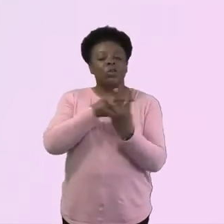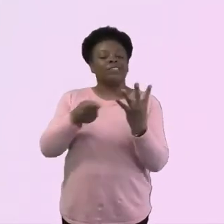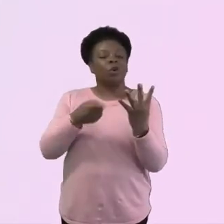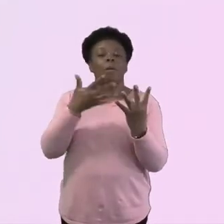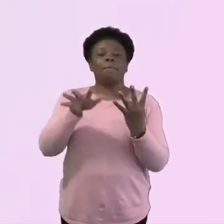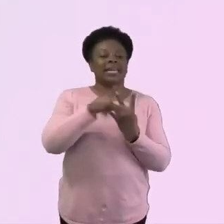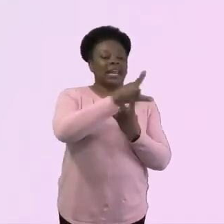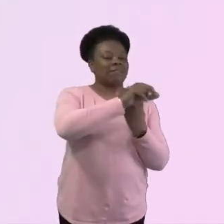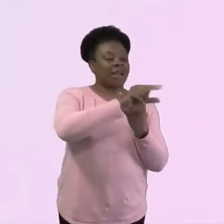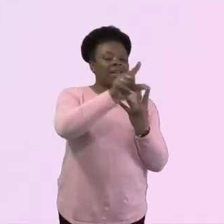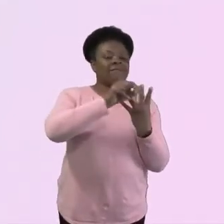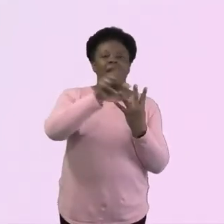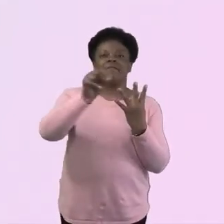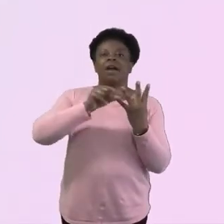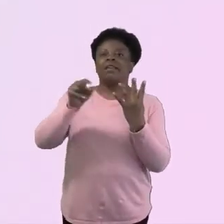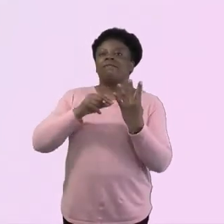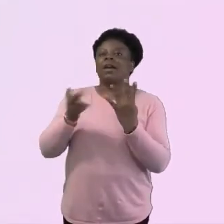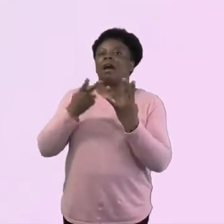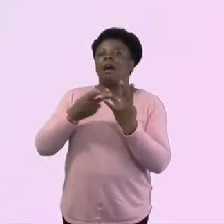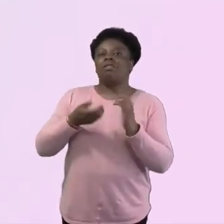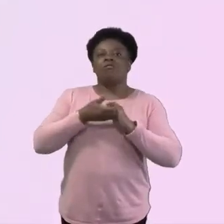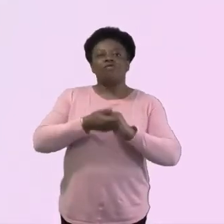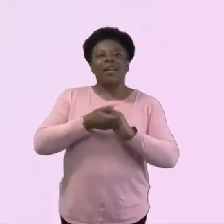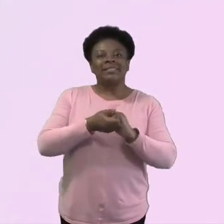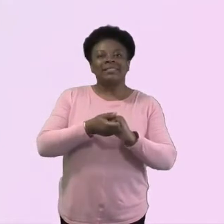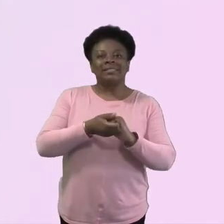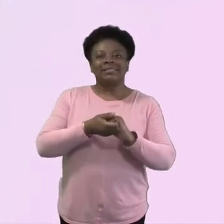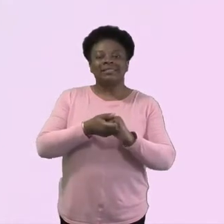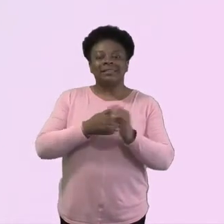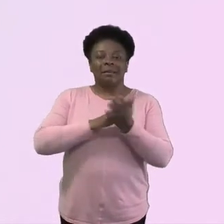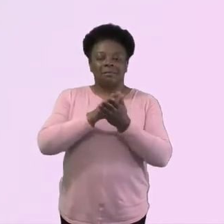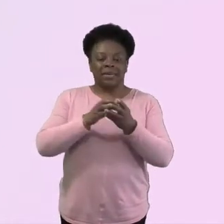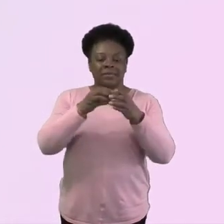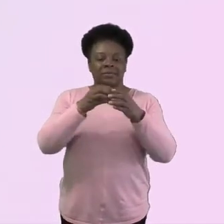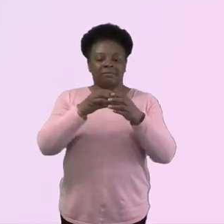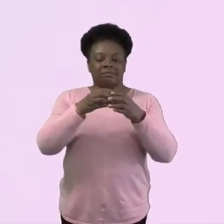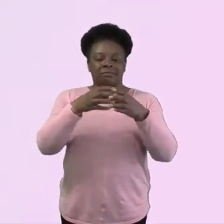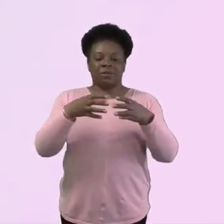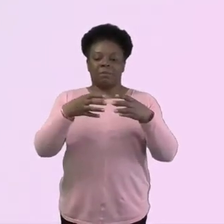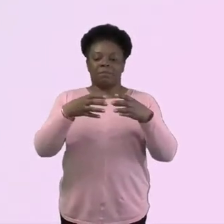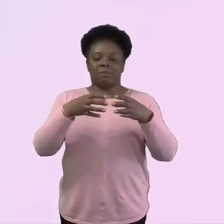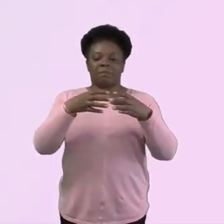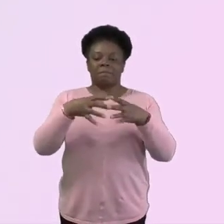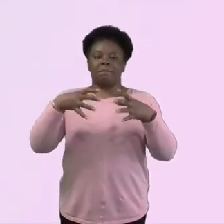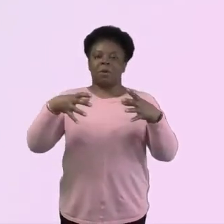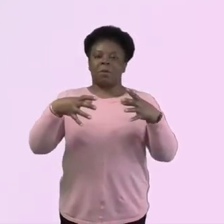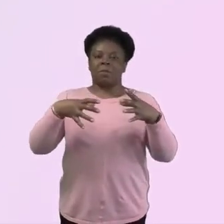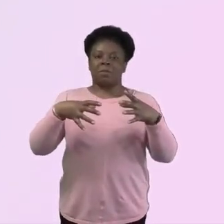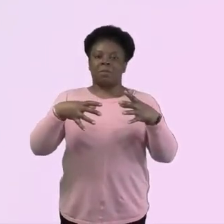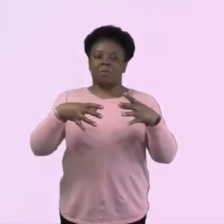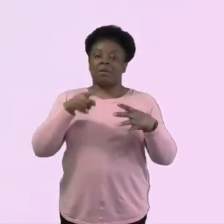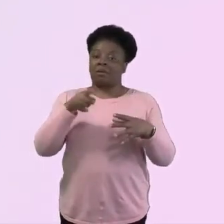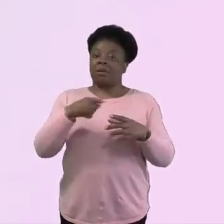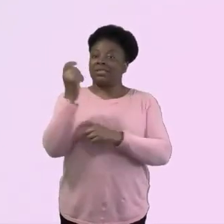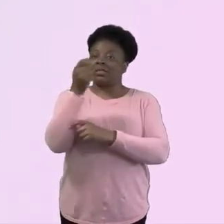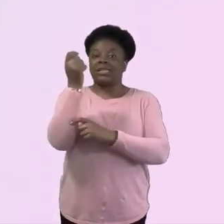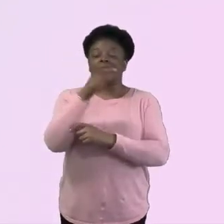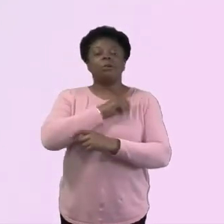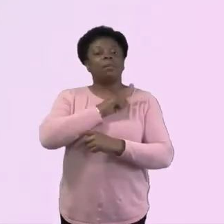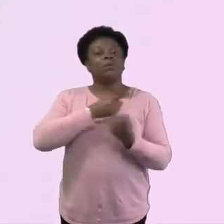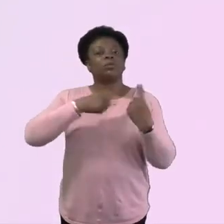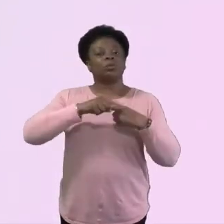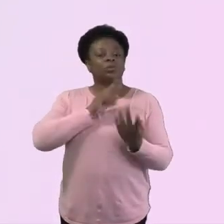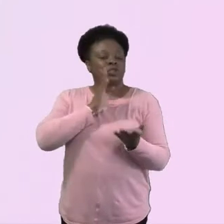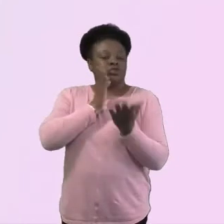ones that were similar age, it worked because they were that trust. And so I would say build that trust, build the relationships with the small group you have